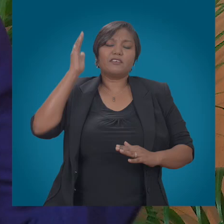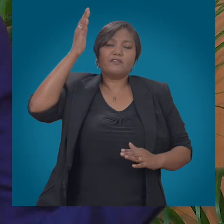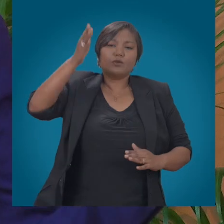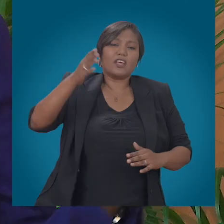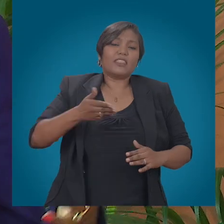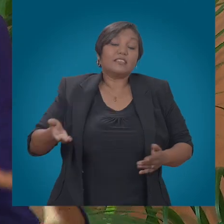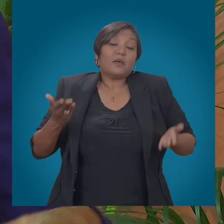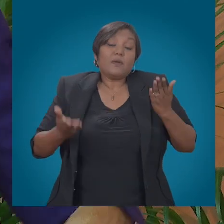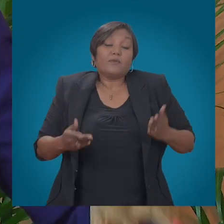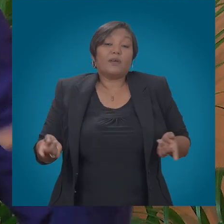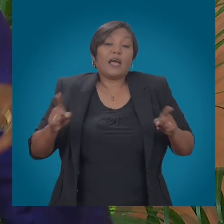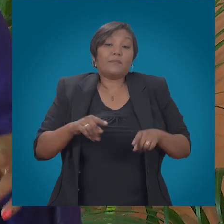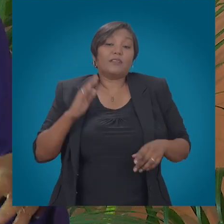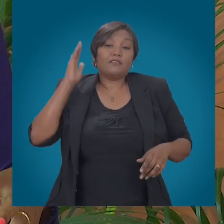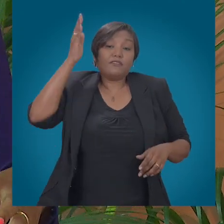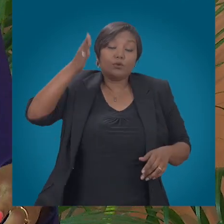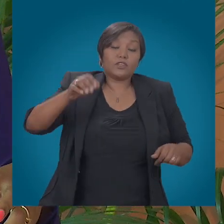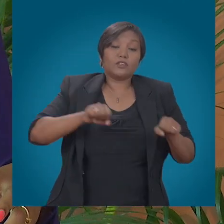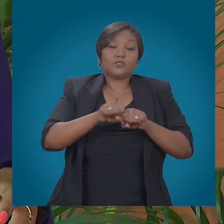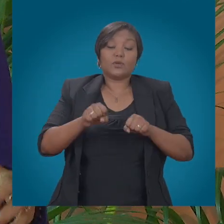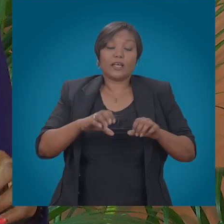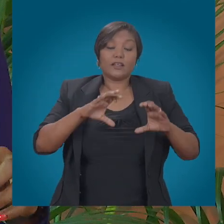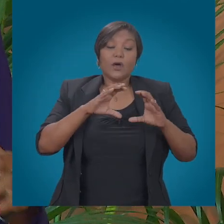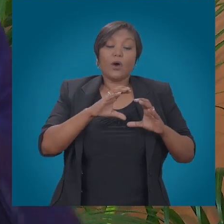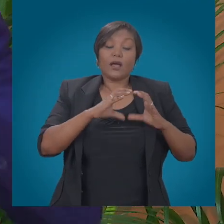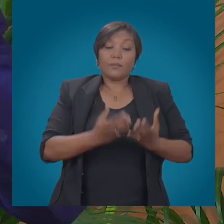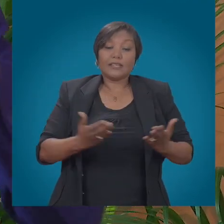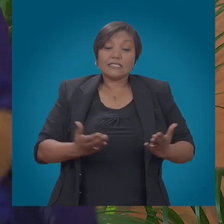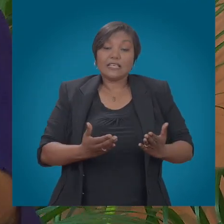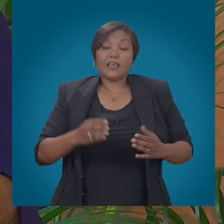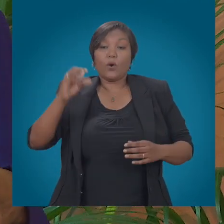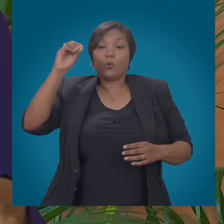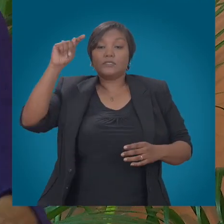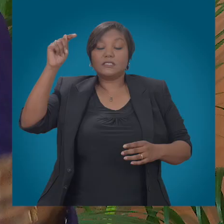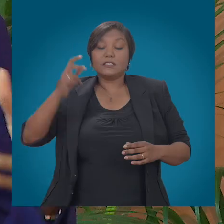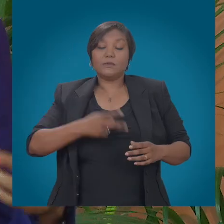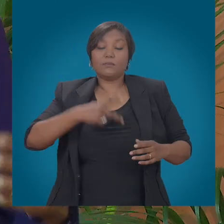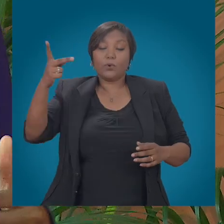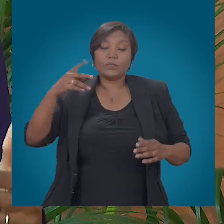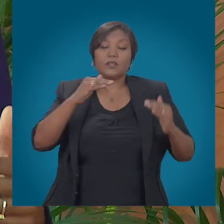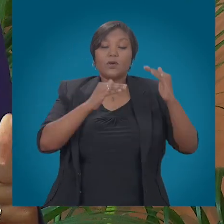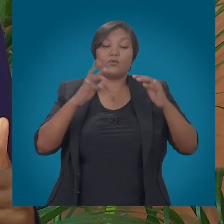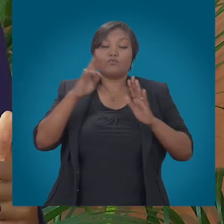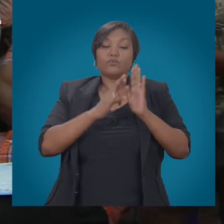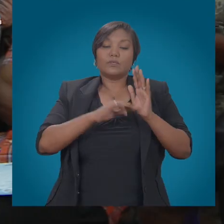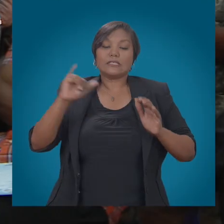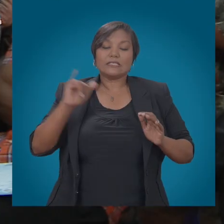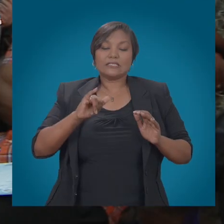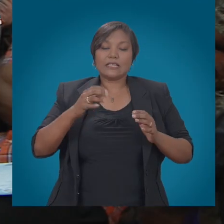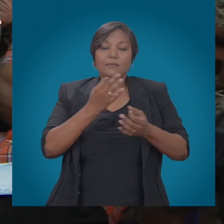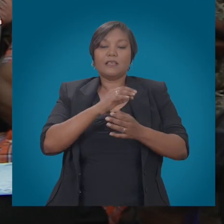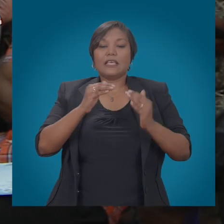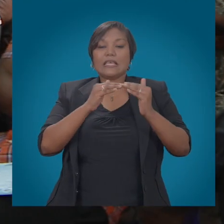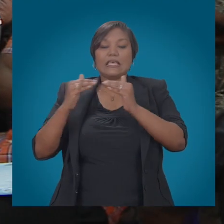further issues or including additional issues so that we have an entire ecosystem to properly regulate the OTT. And